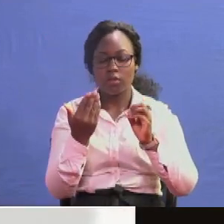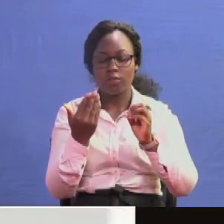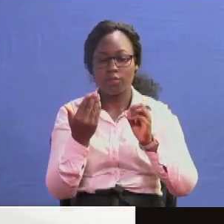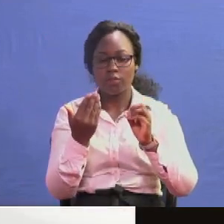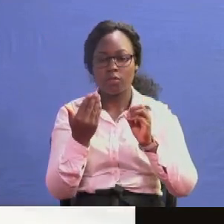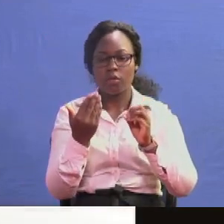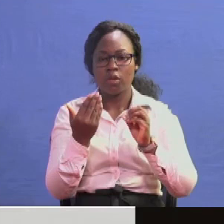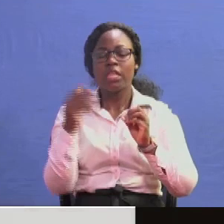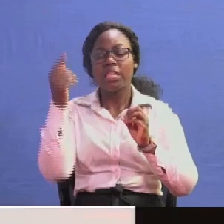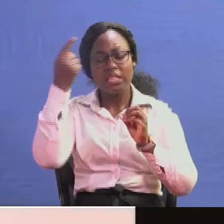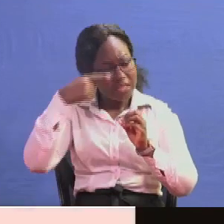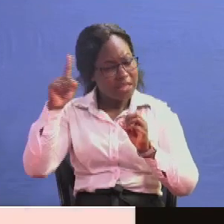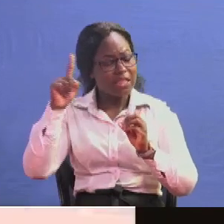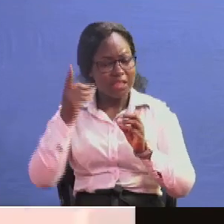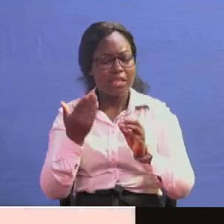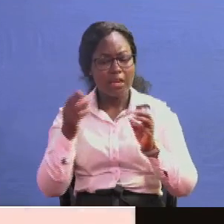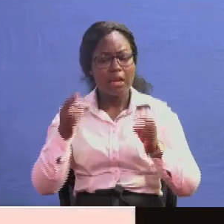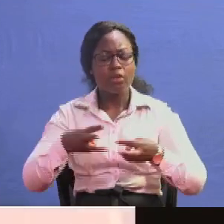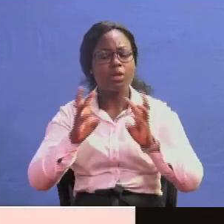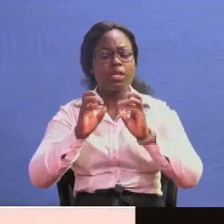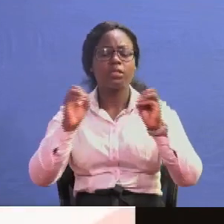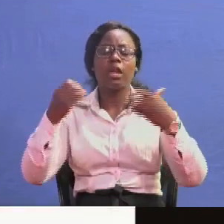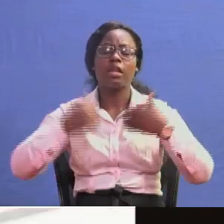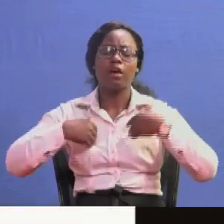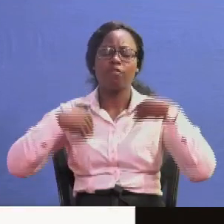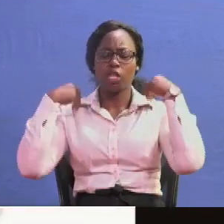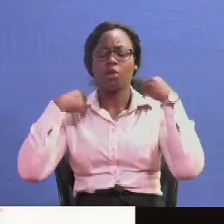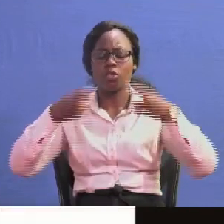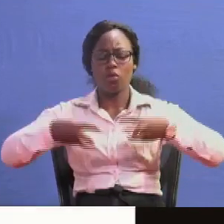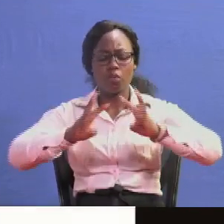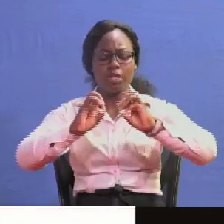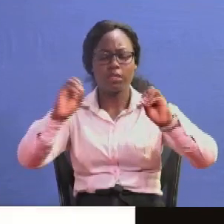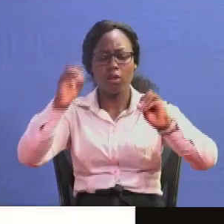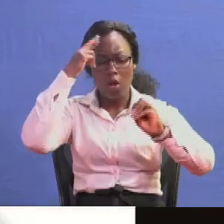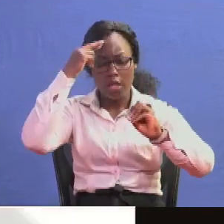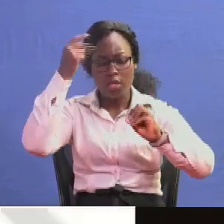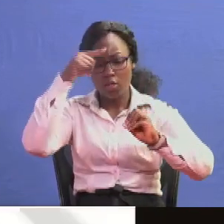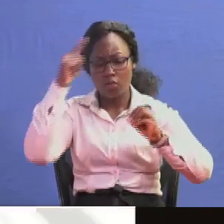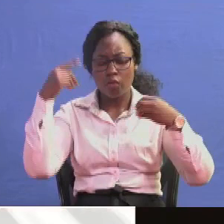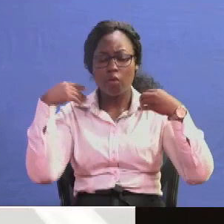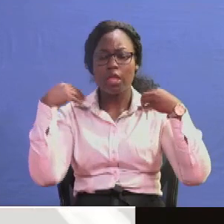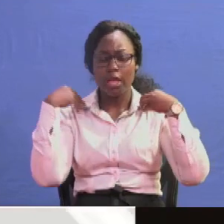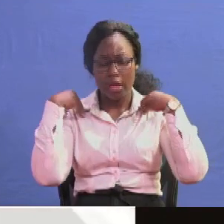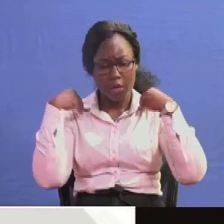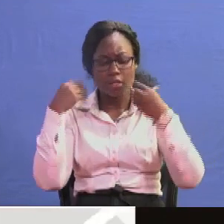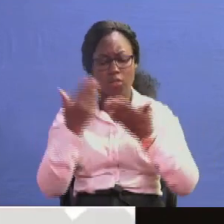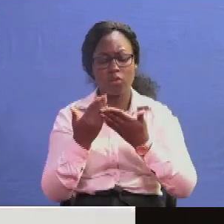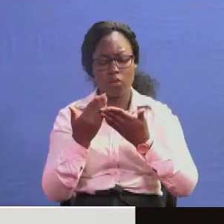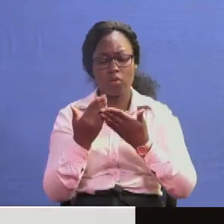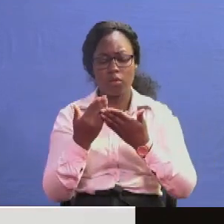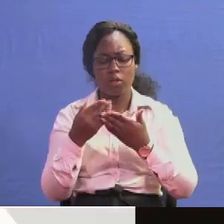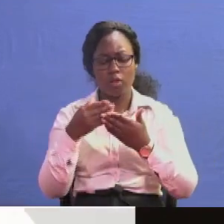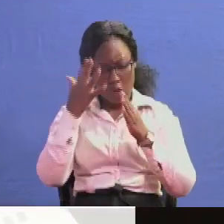was more theoretical it lacked the practical aspect and the reason it lacked the practical aspect was that there was a